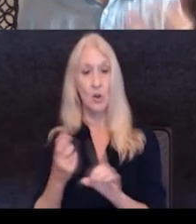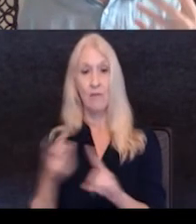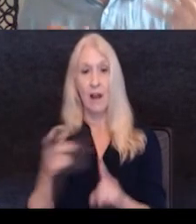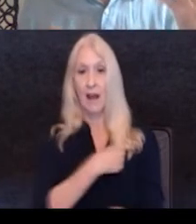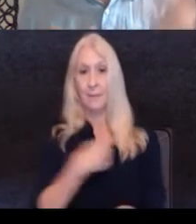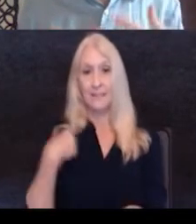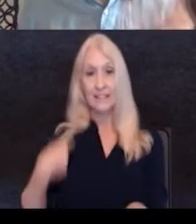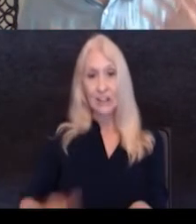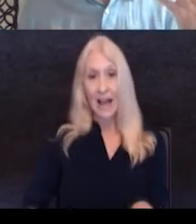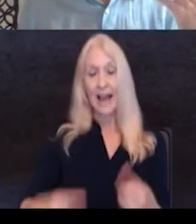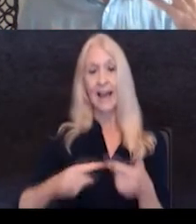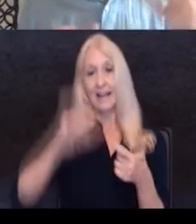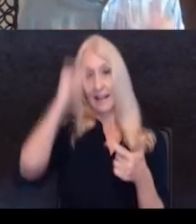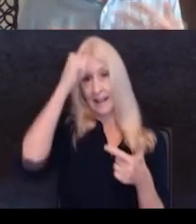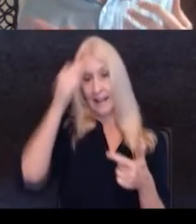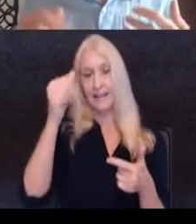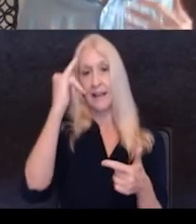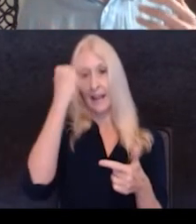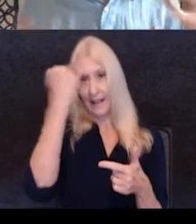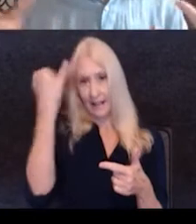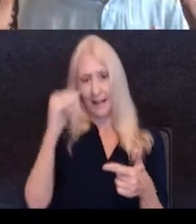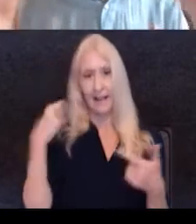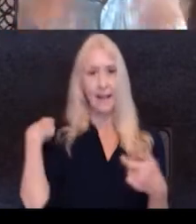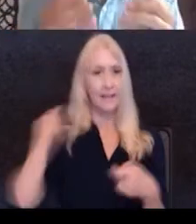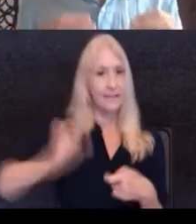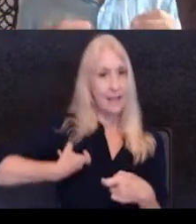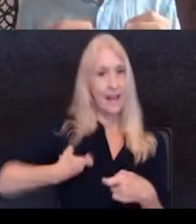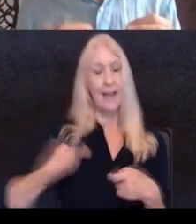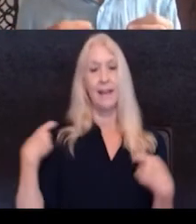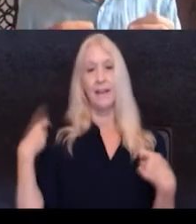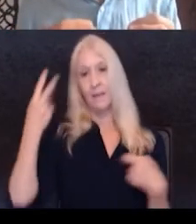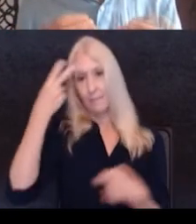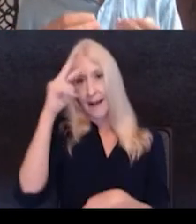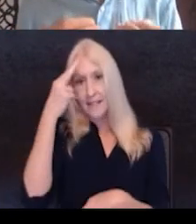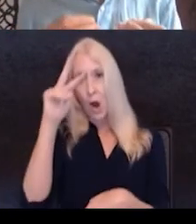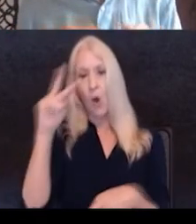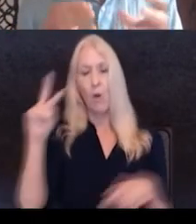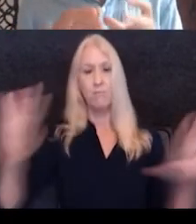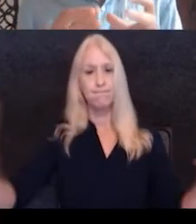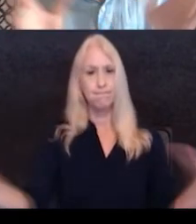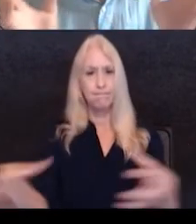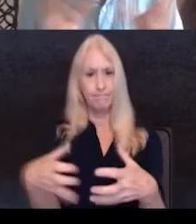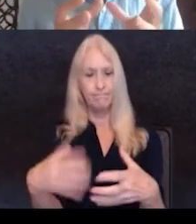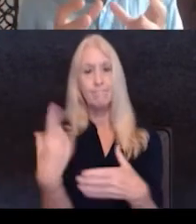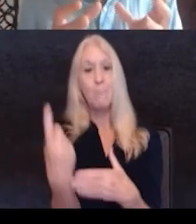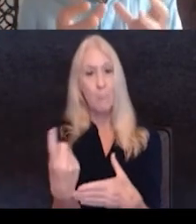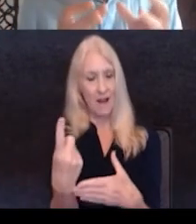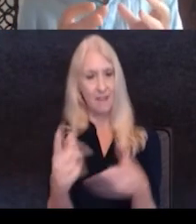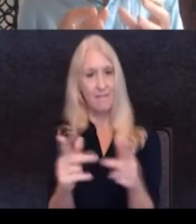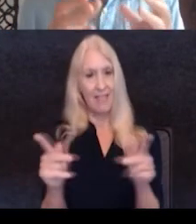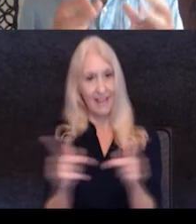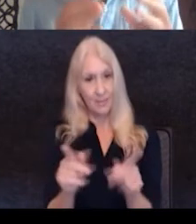China, India, Italy, Spain, Mexico, all coming to, to one location and working together and kind of